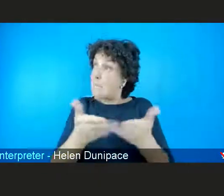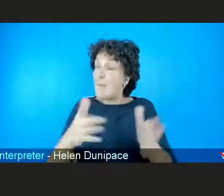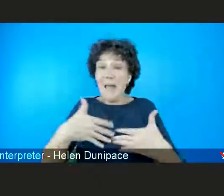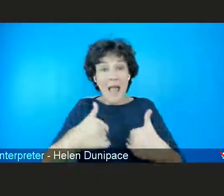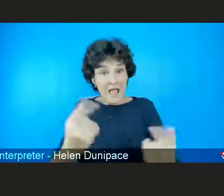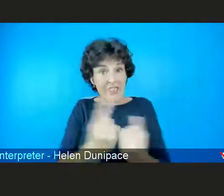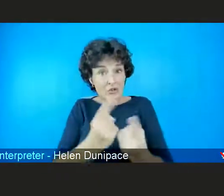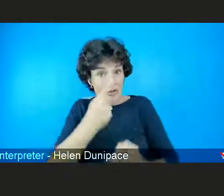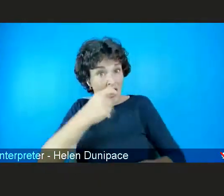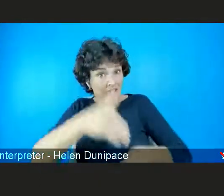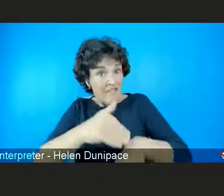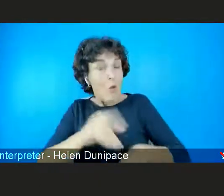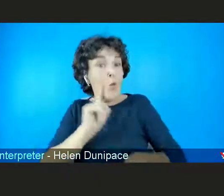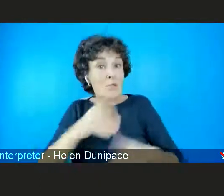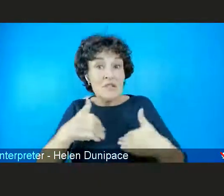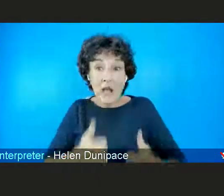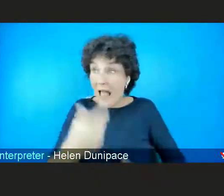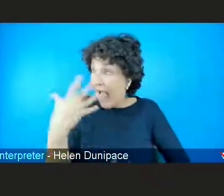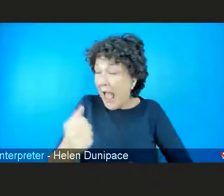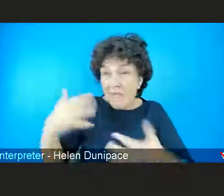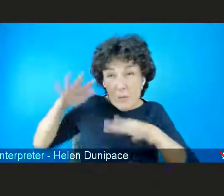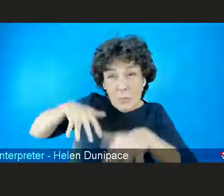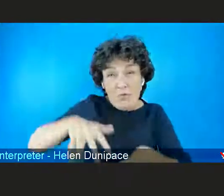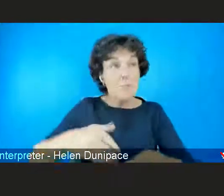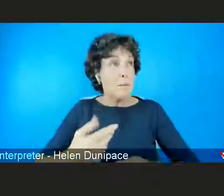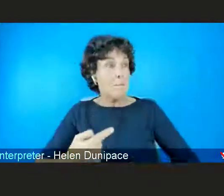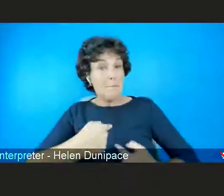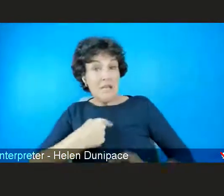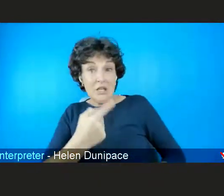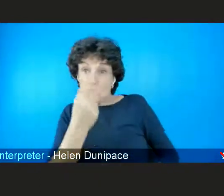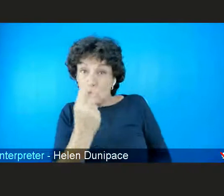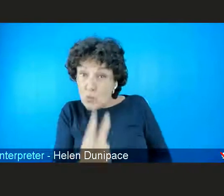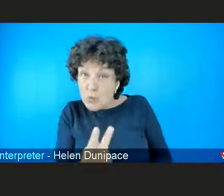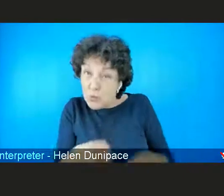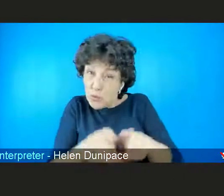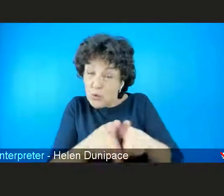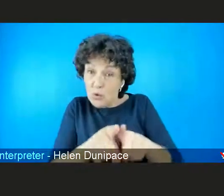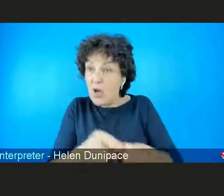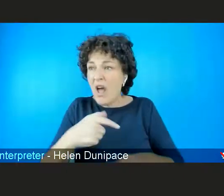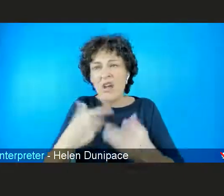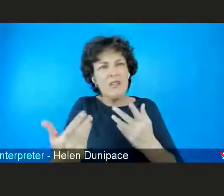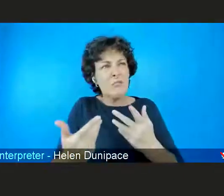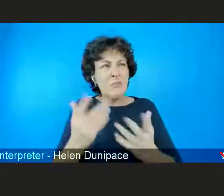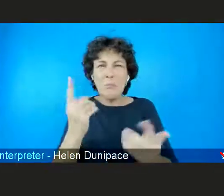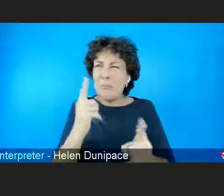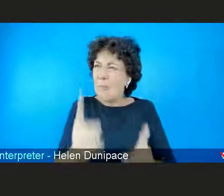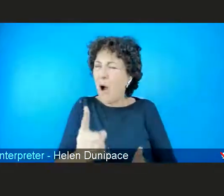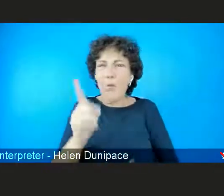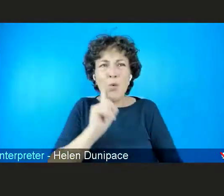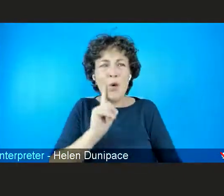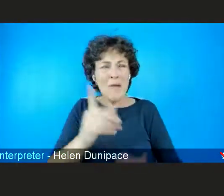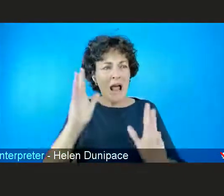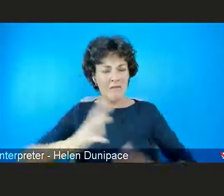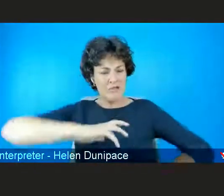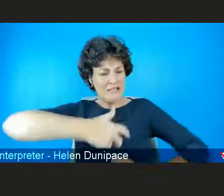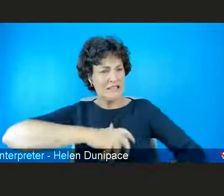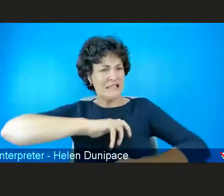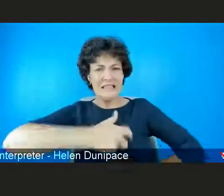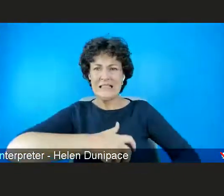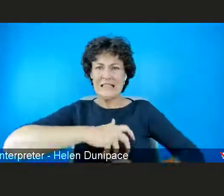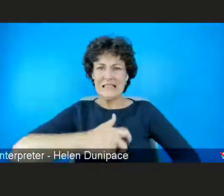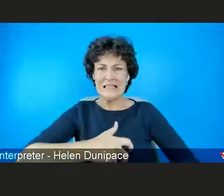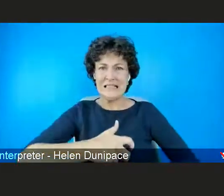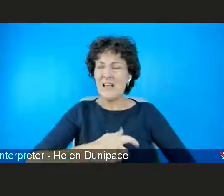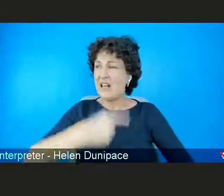movements like Me Too and Everyday Sexism, it's still normal for women to adapt and restrict their behaviours by swapping safety for